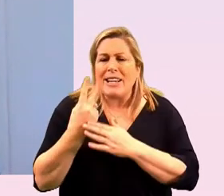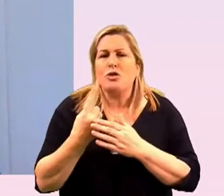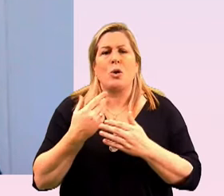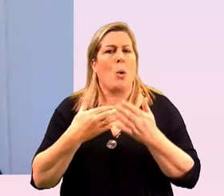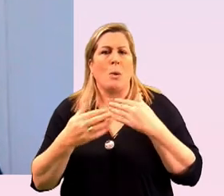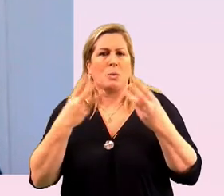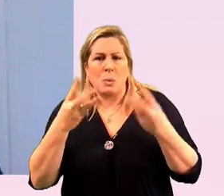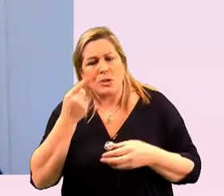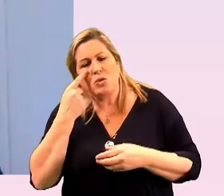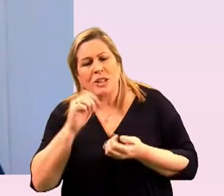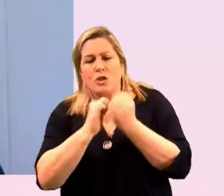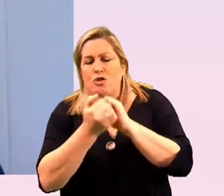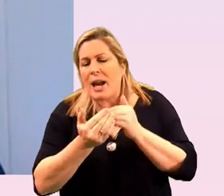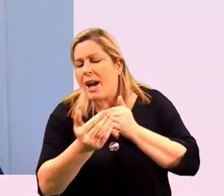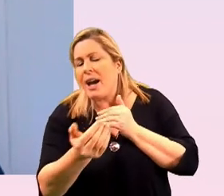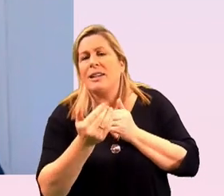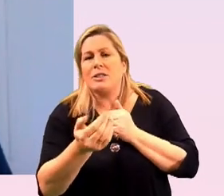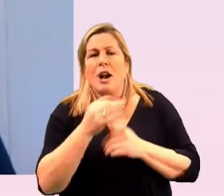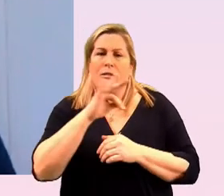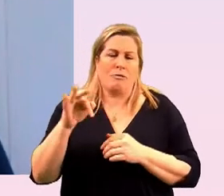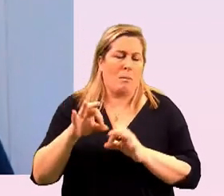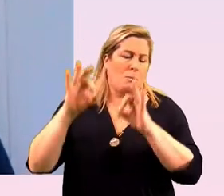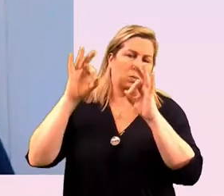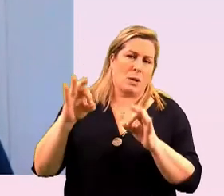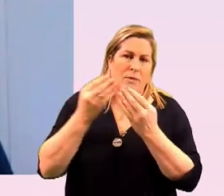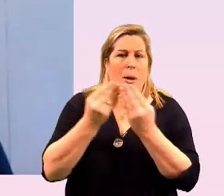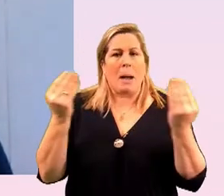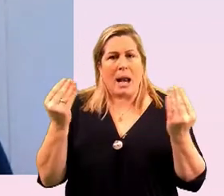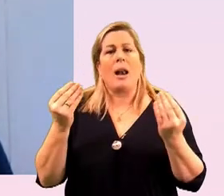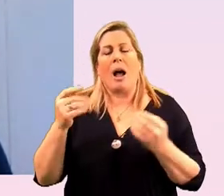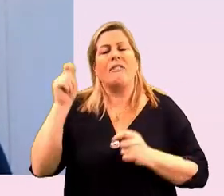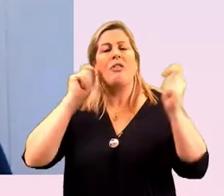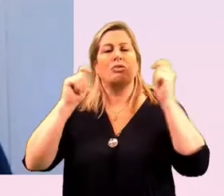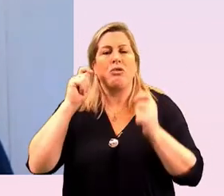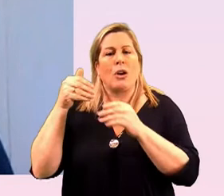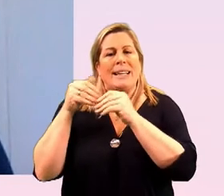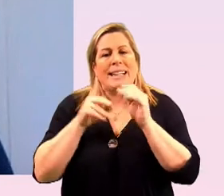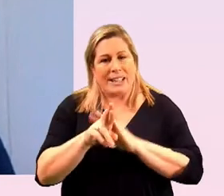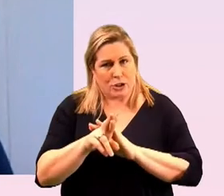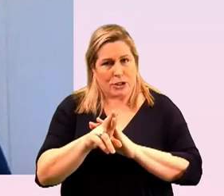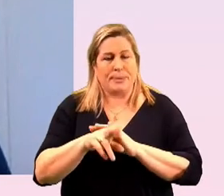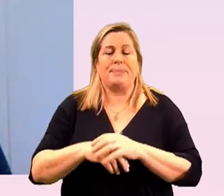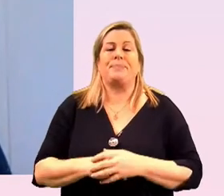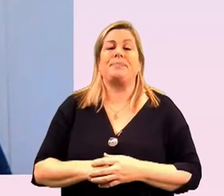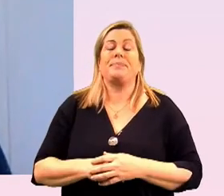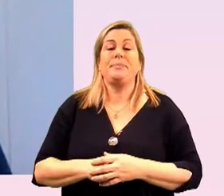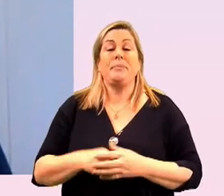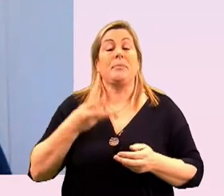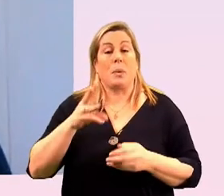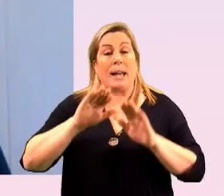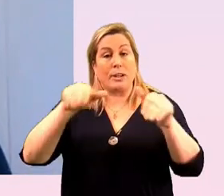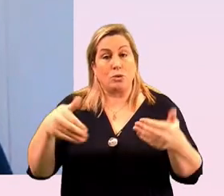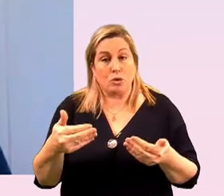change is from our wonderful panel of thought leaders at this afternoon um i'm going to introduce